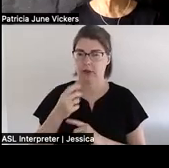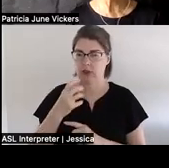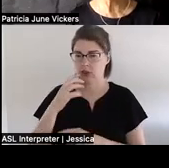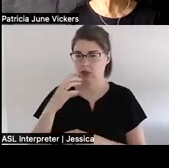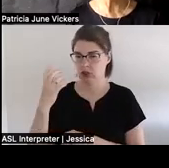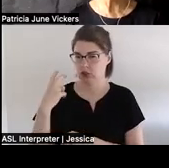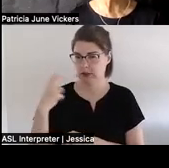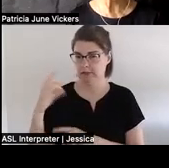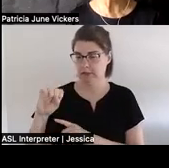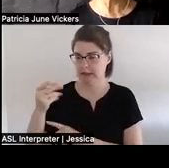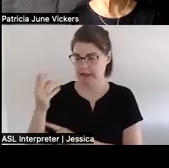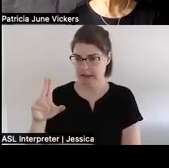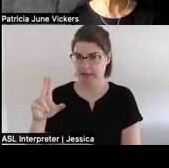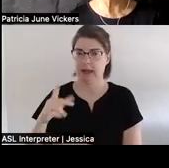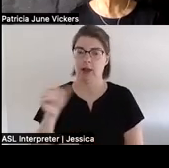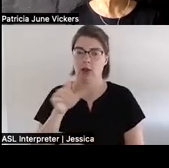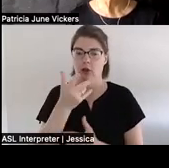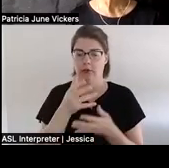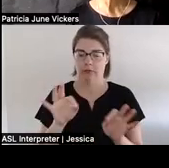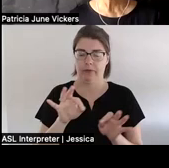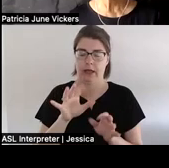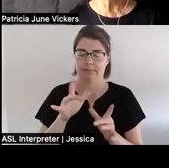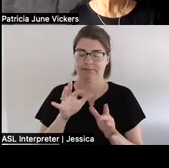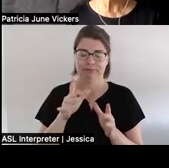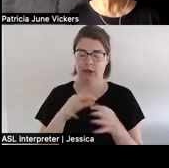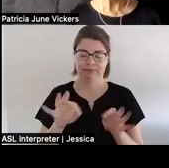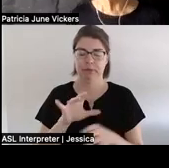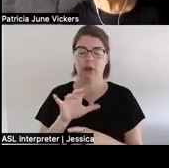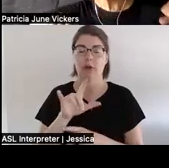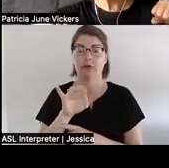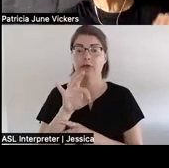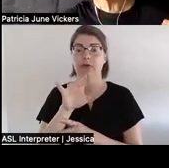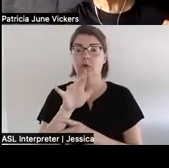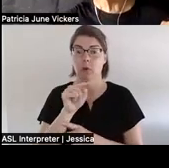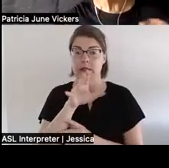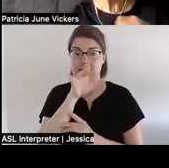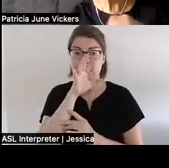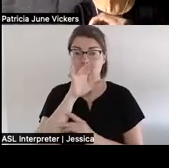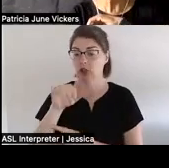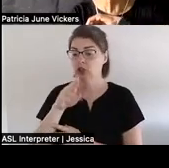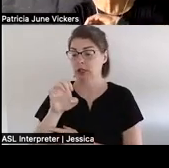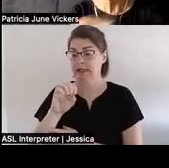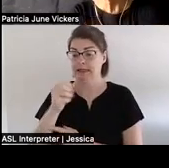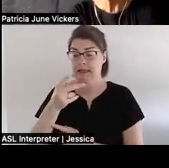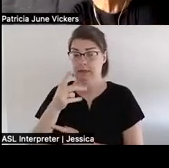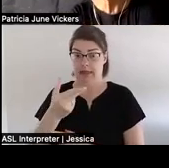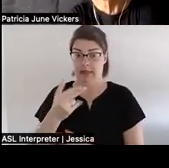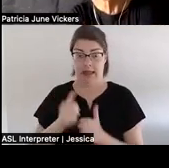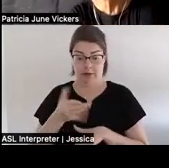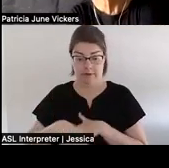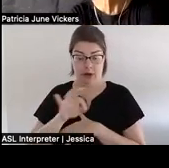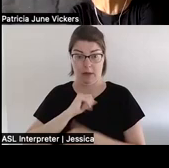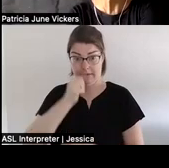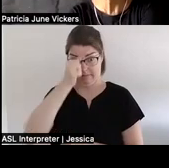affluent speaker jane smith they came up on either side of me after i found out my